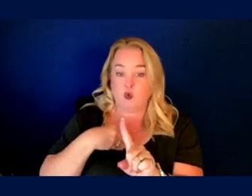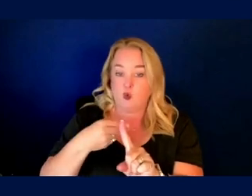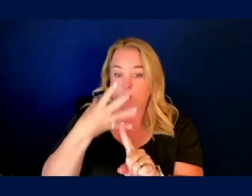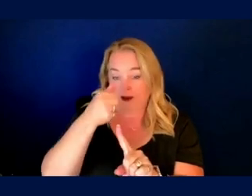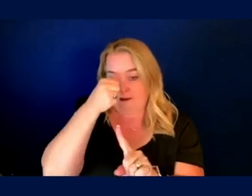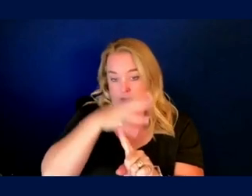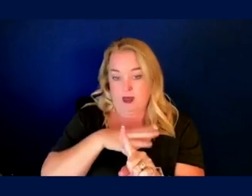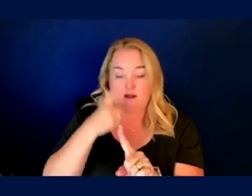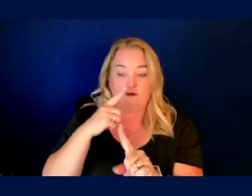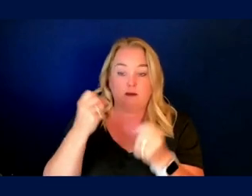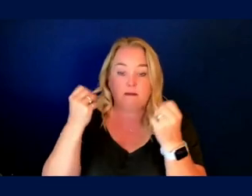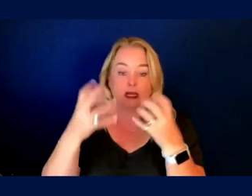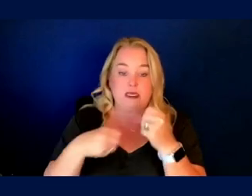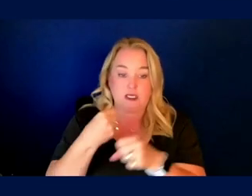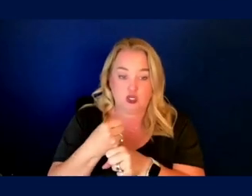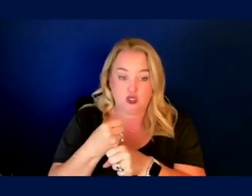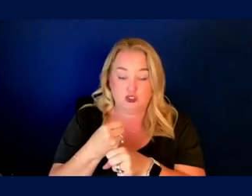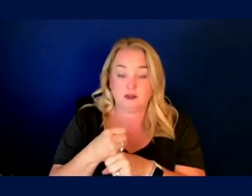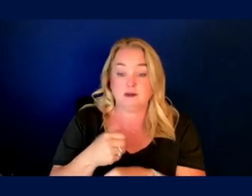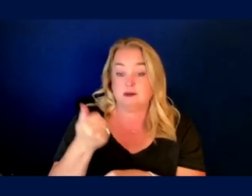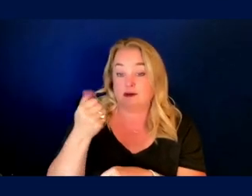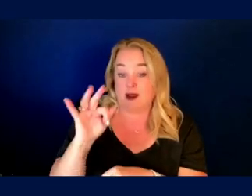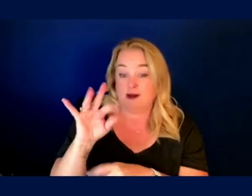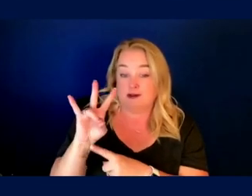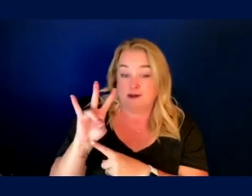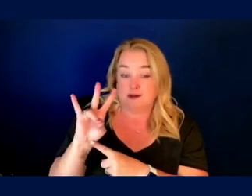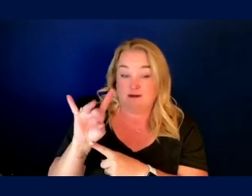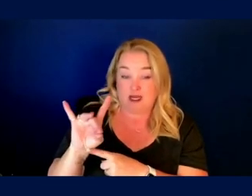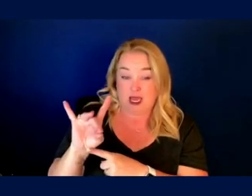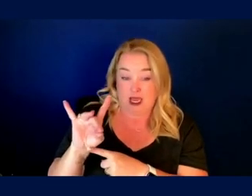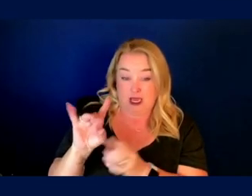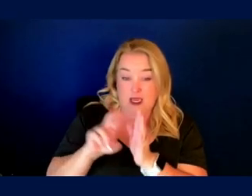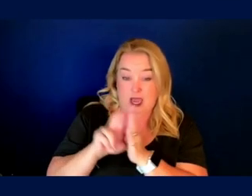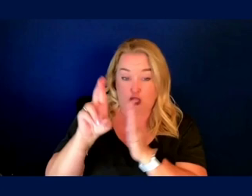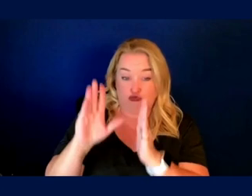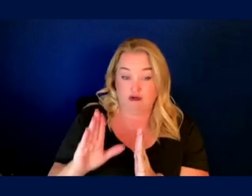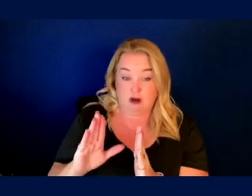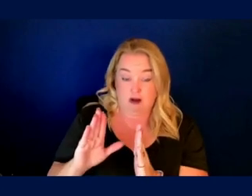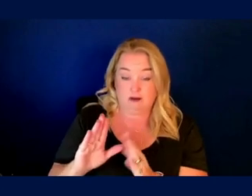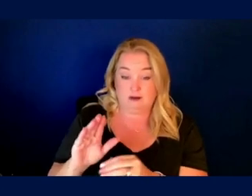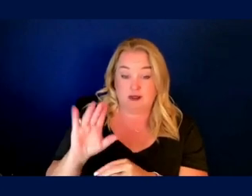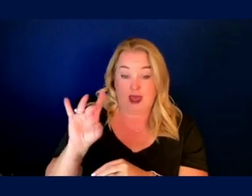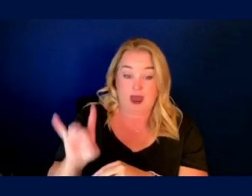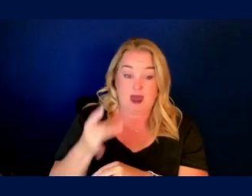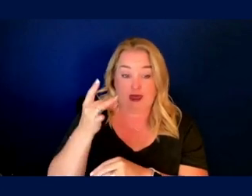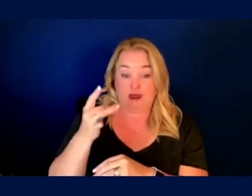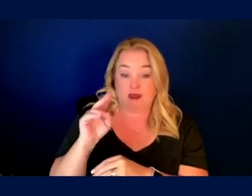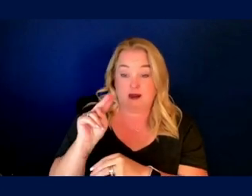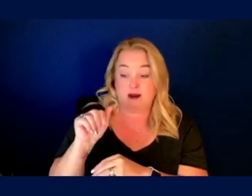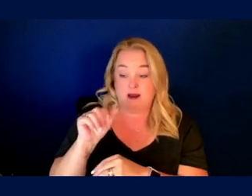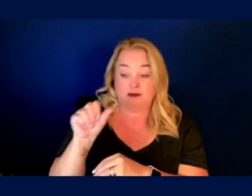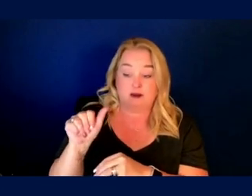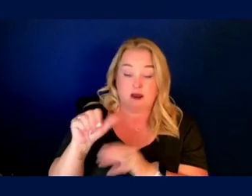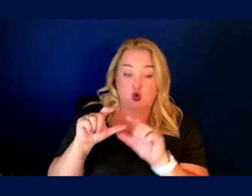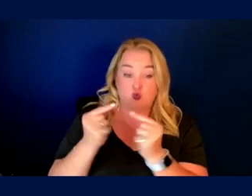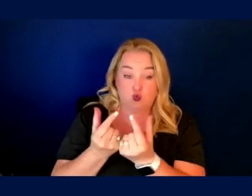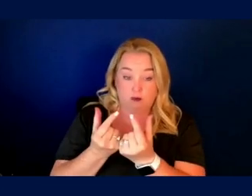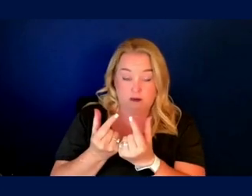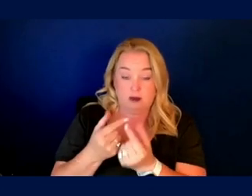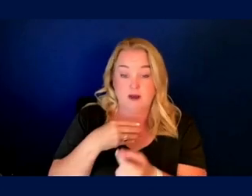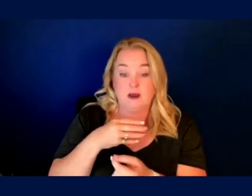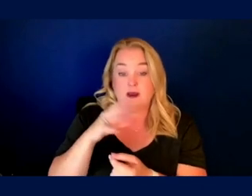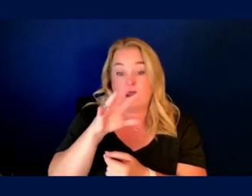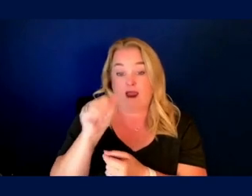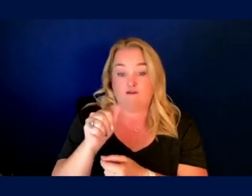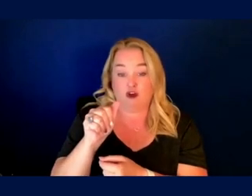years. It was not until the 1978 astronaut class, the eighth NASA group selected, that an African